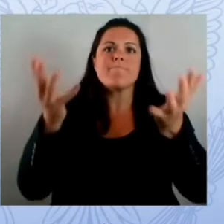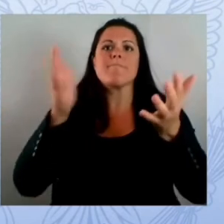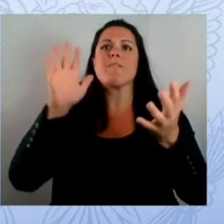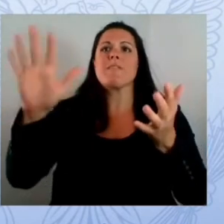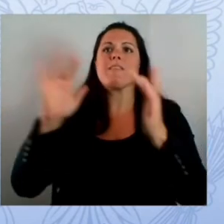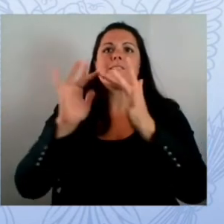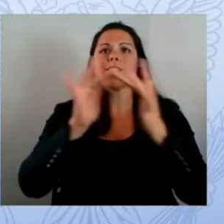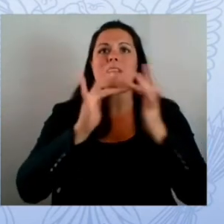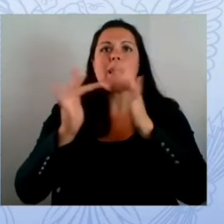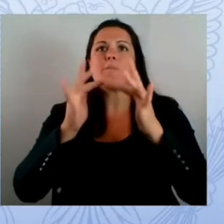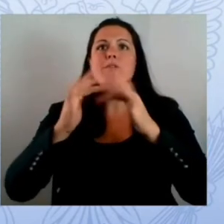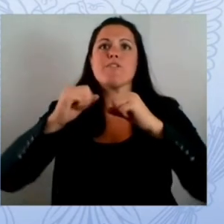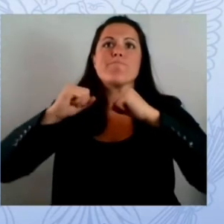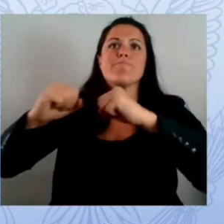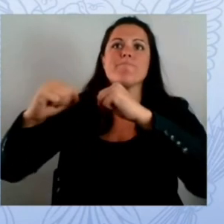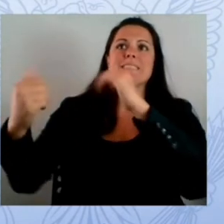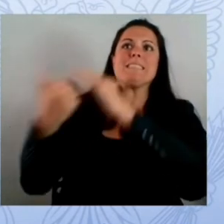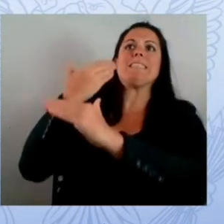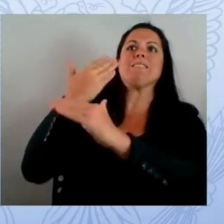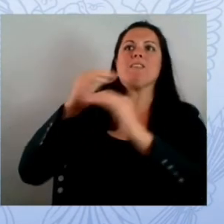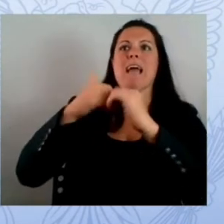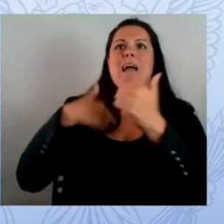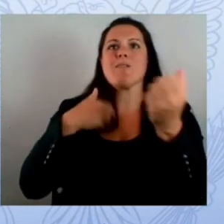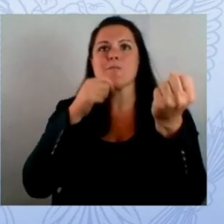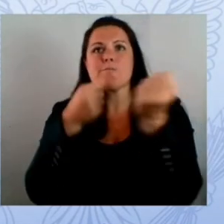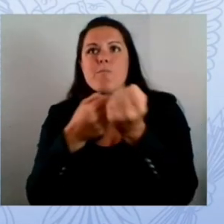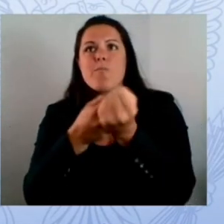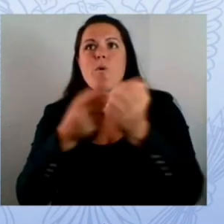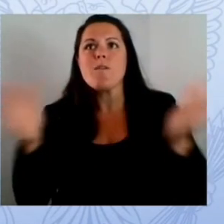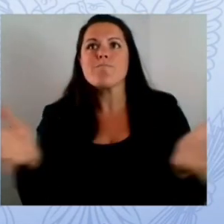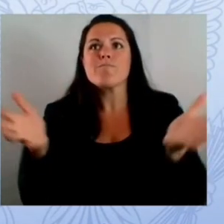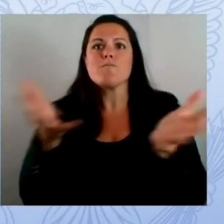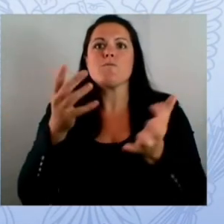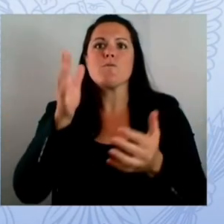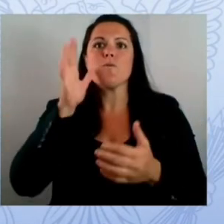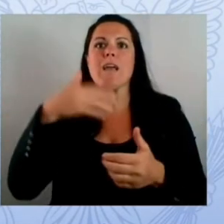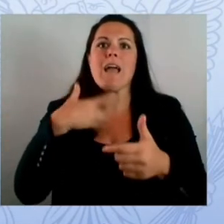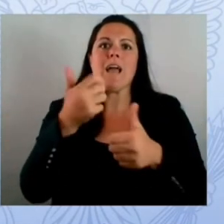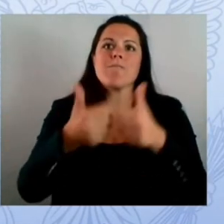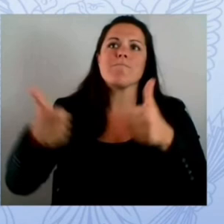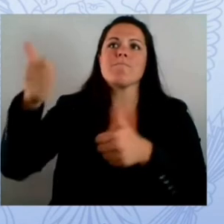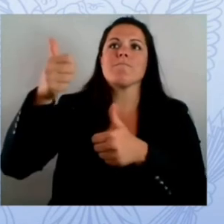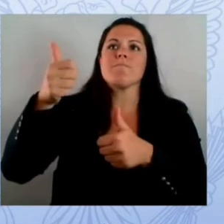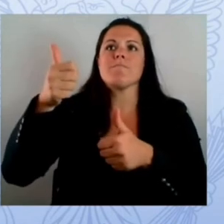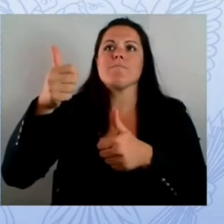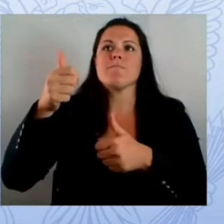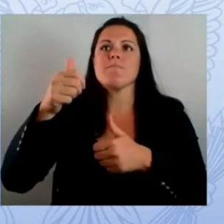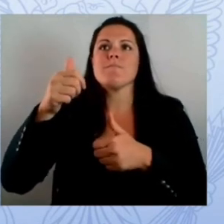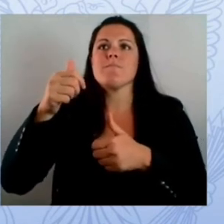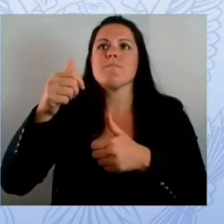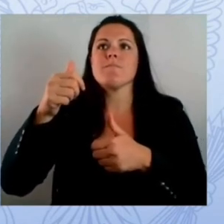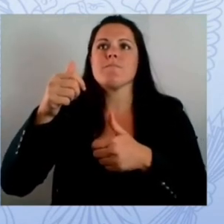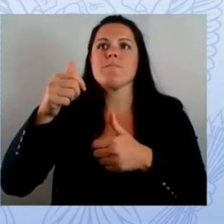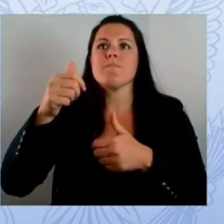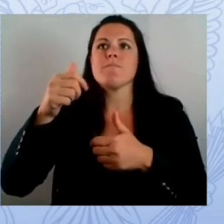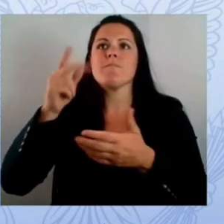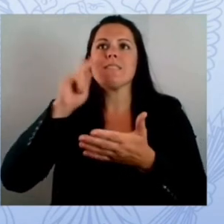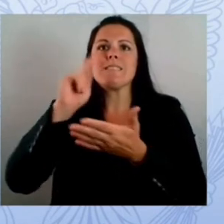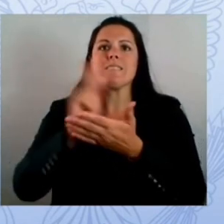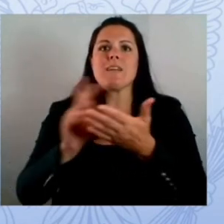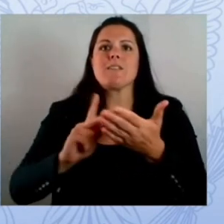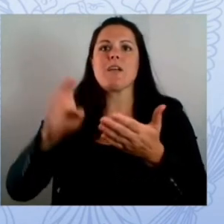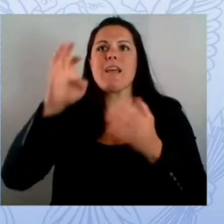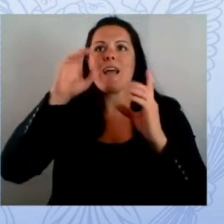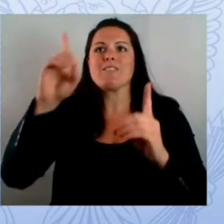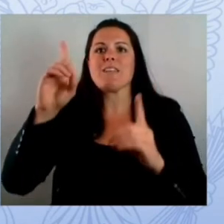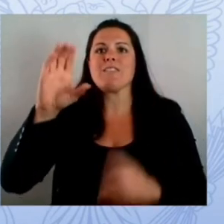of education cindy martin to kick off the work the department of education is doing to keep kids safe thank you so much yes i'll